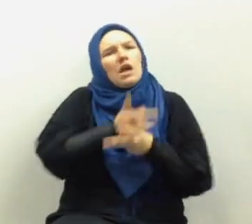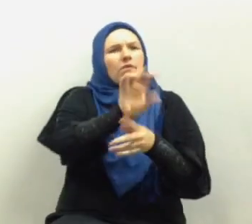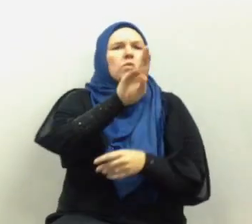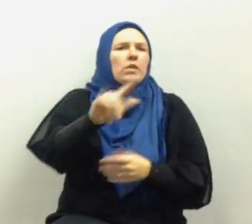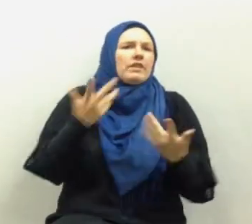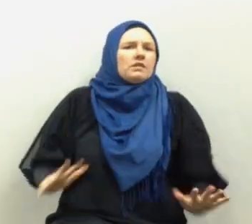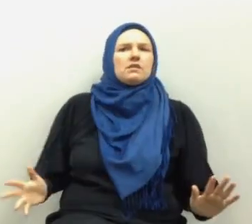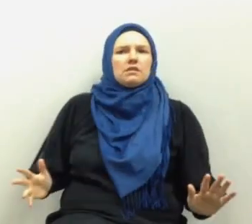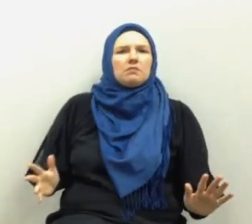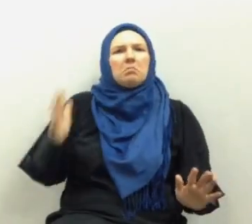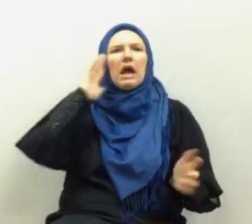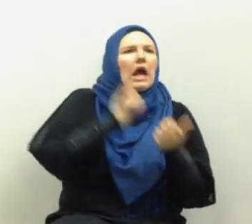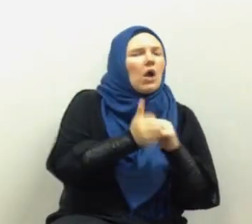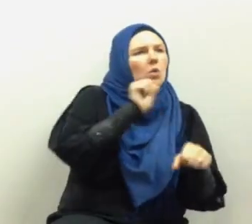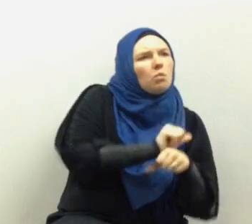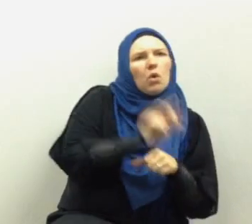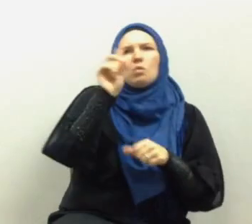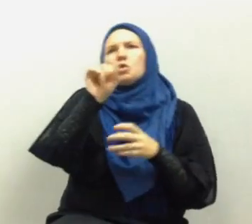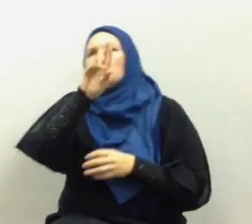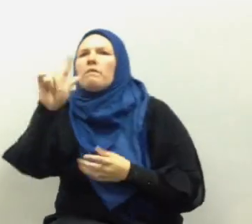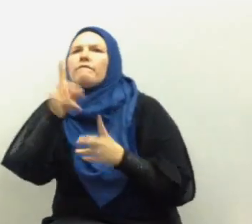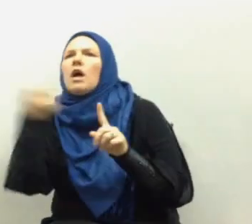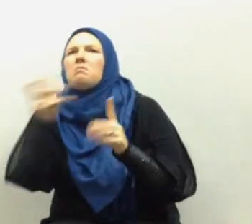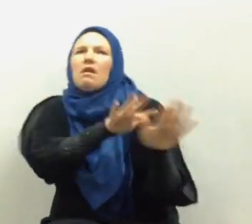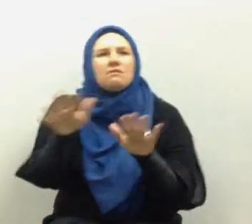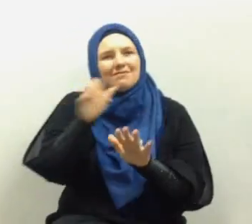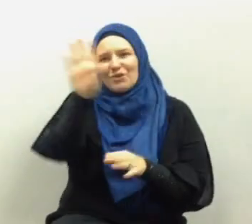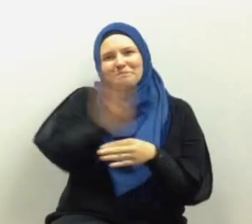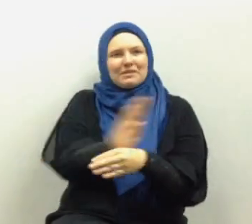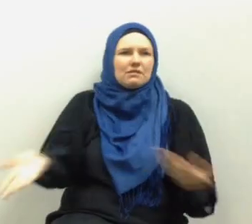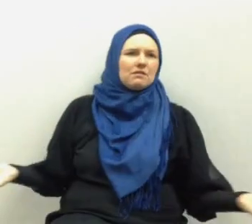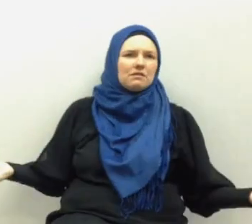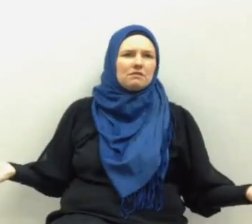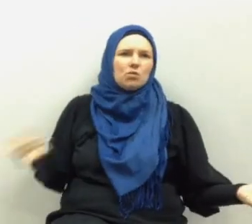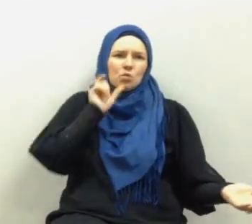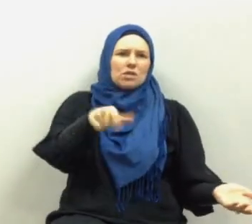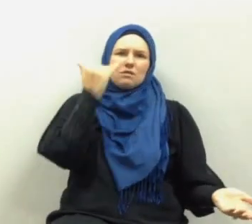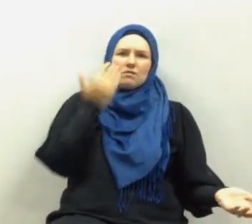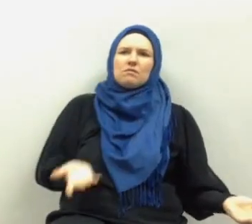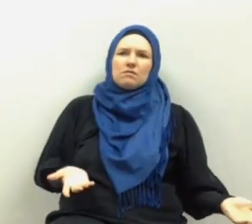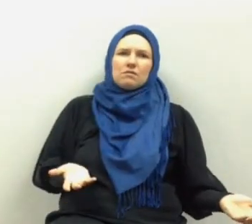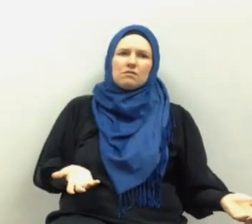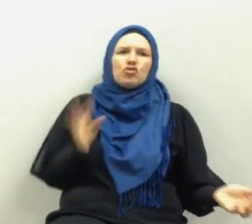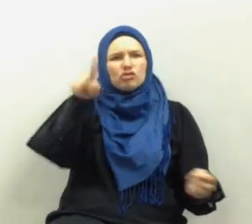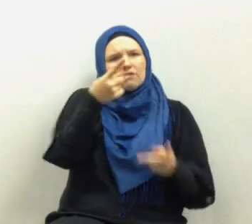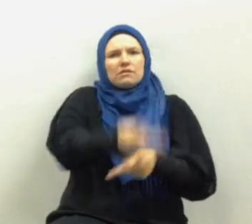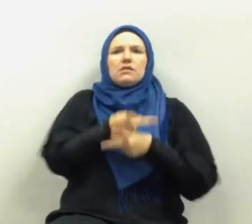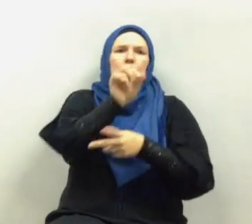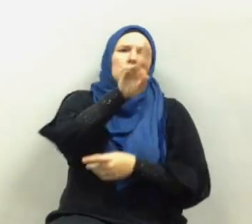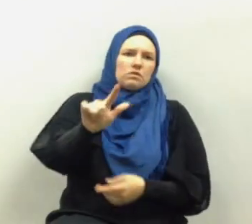a decent productive life a happy life as individuals as family as community as society